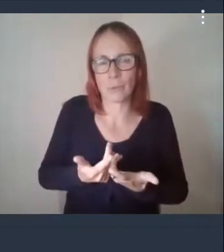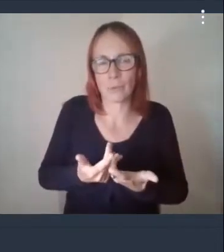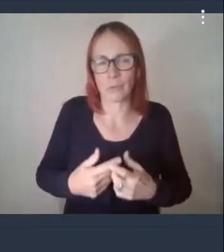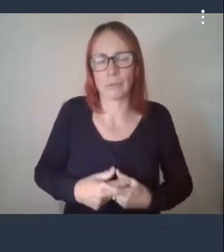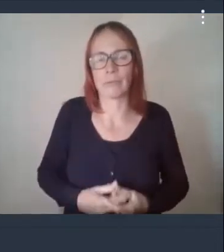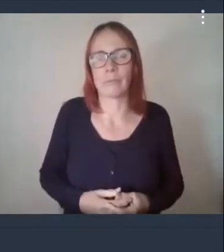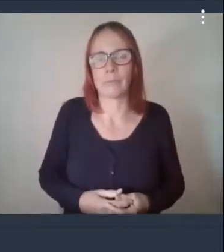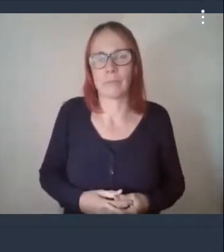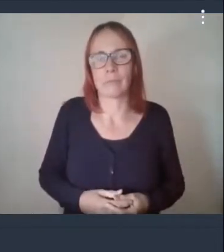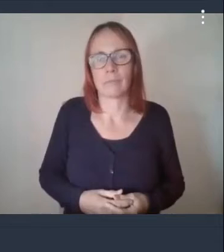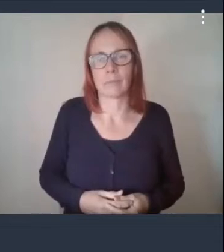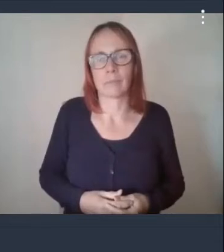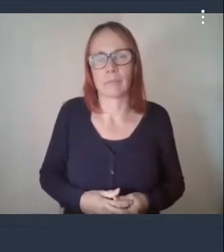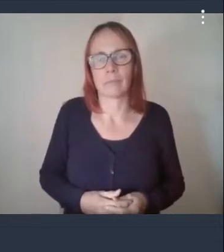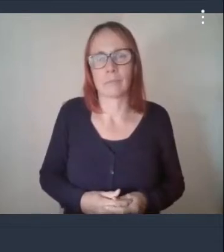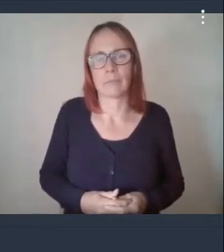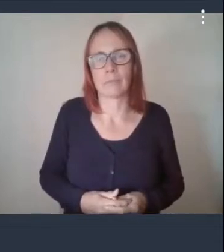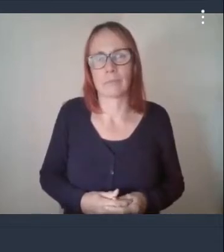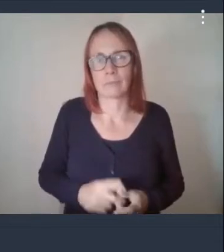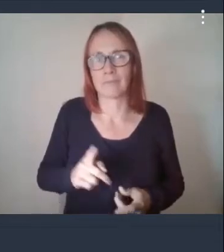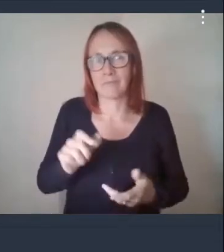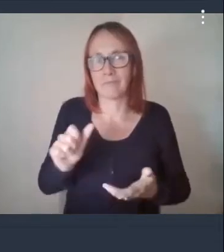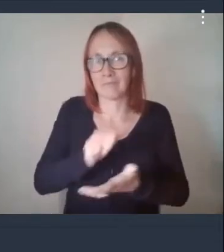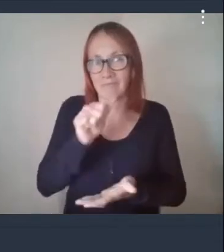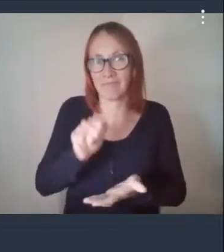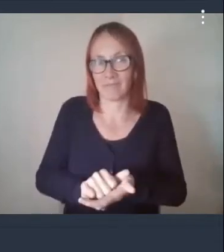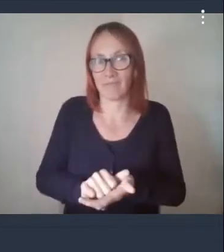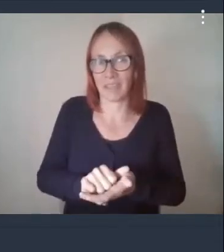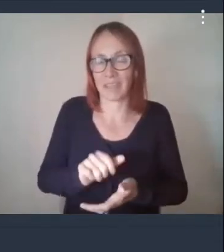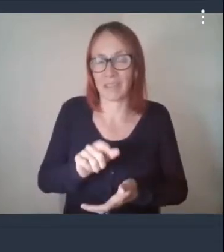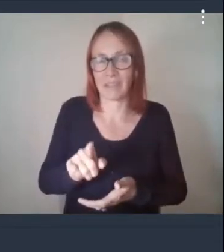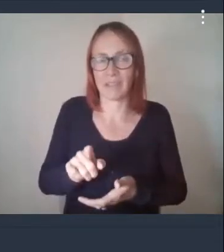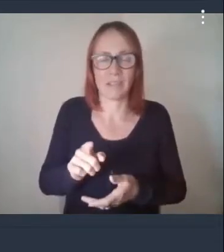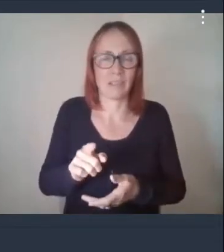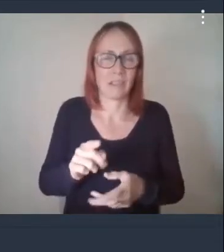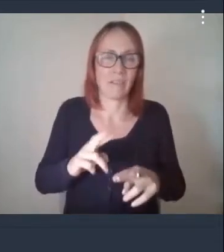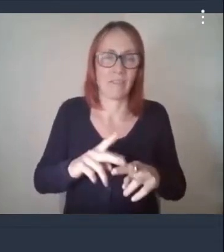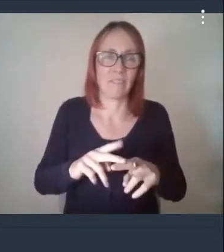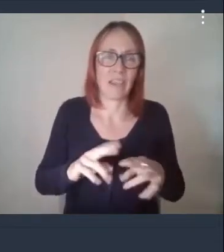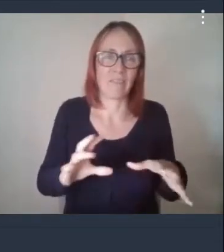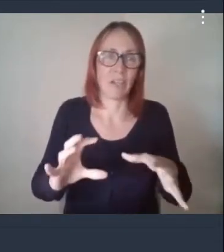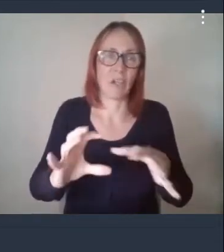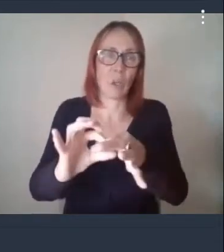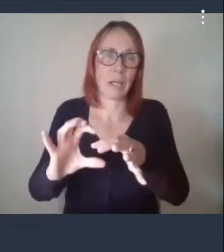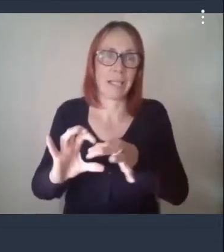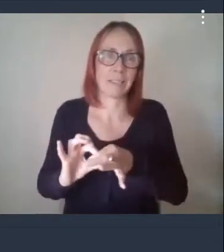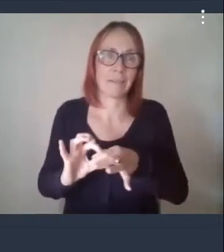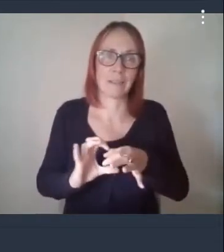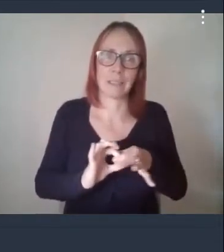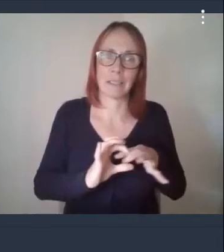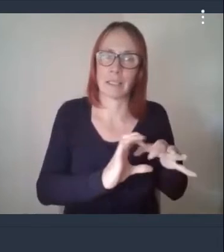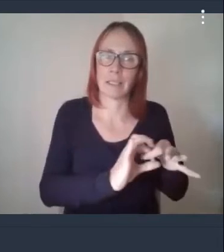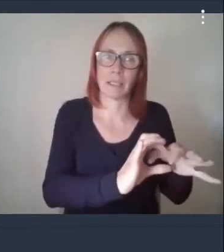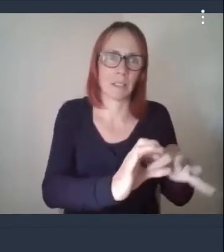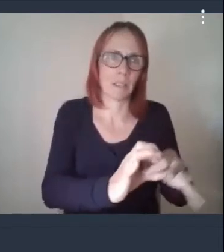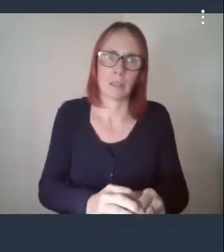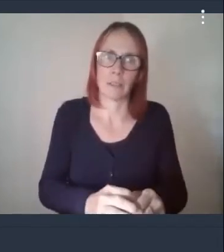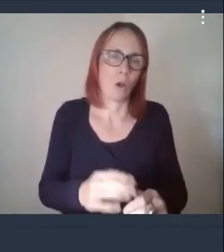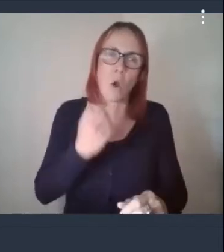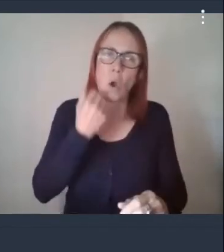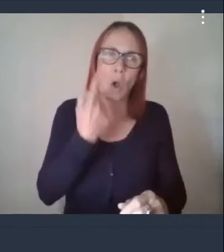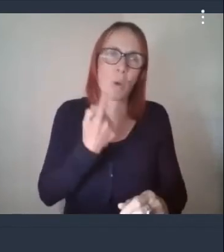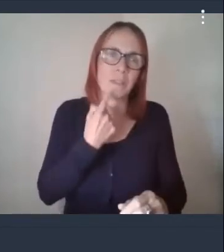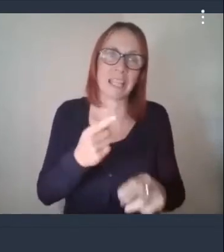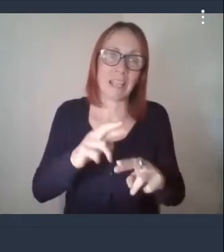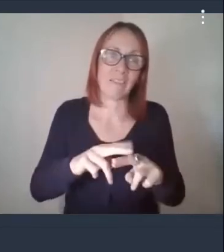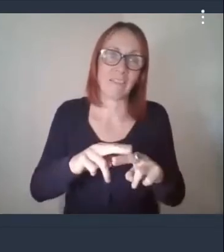um and you're right the the connectivity and fife um i i've always described fife as an island economy